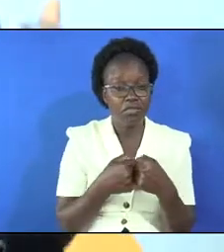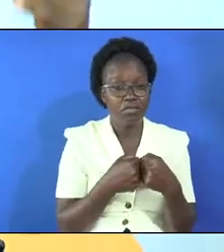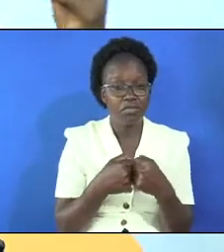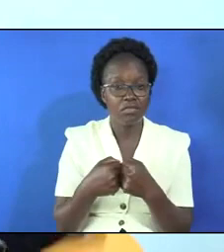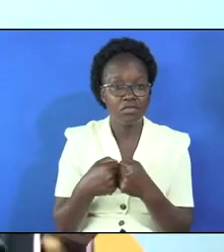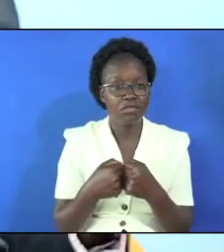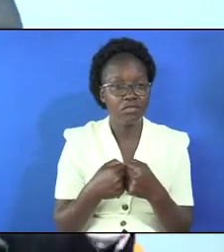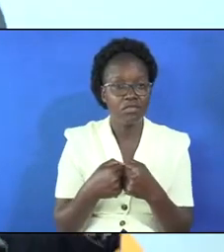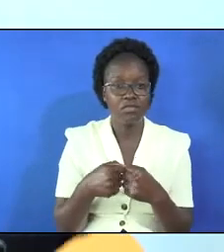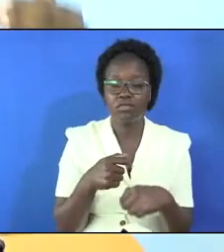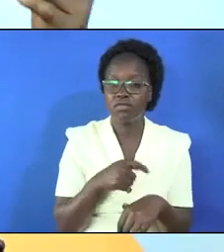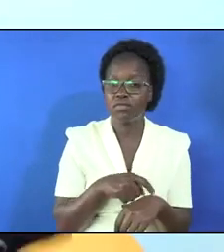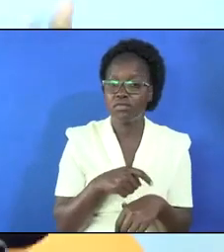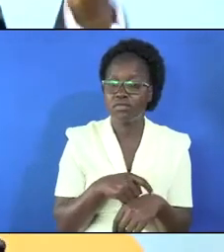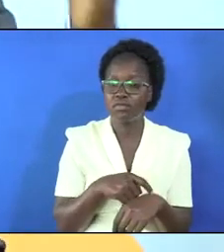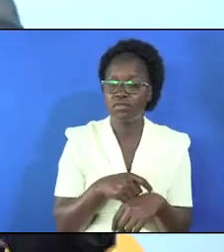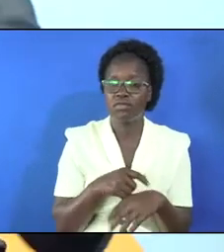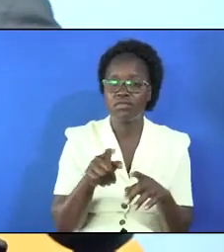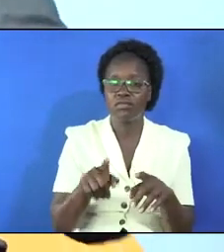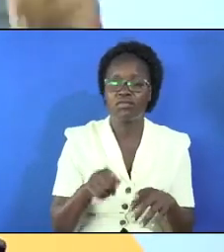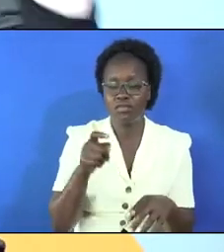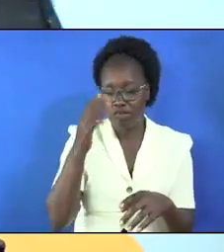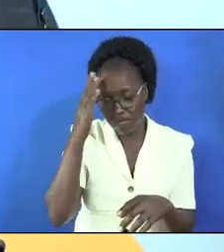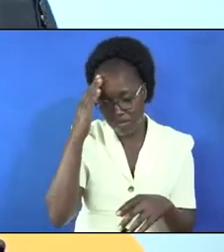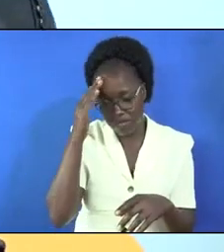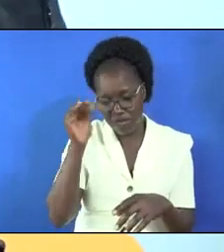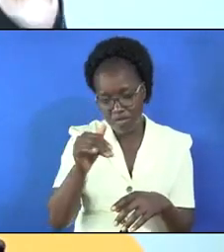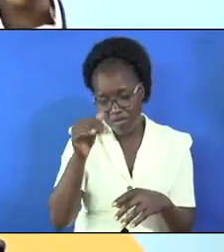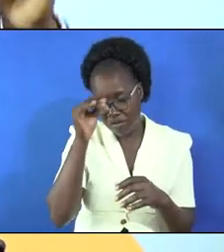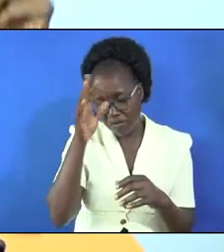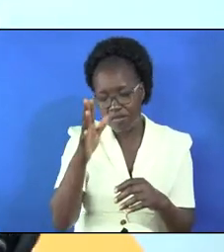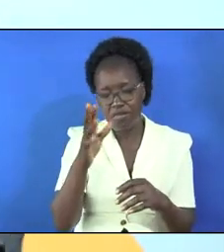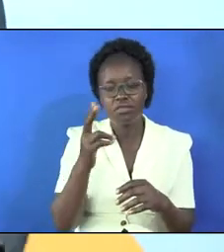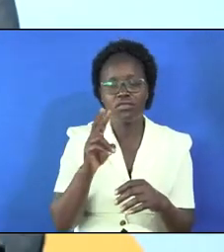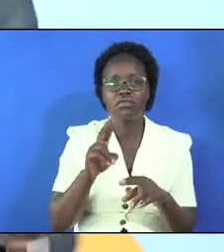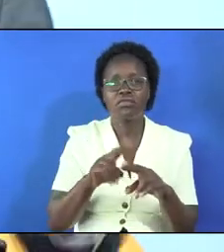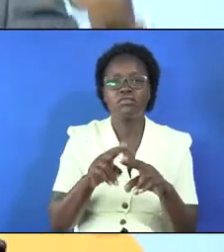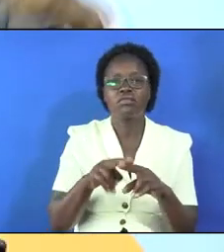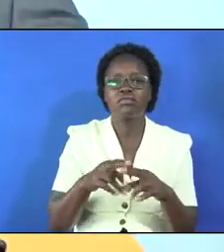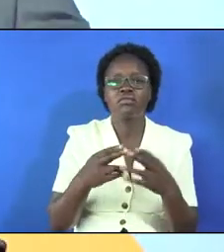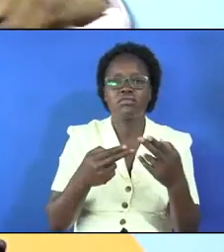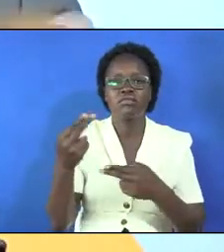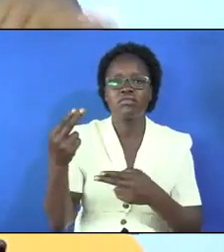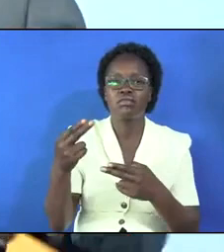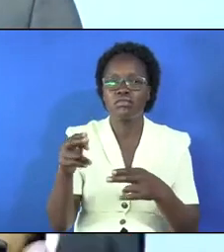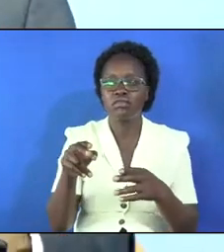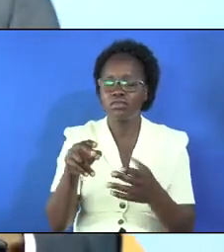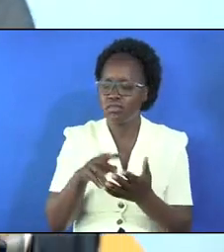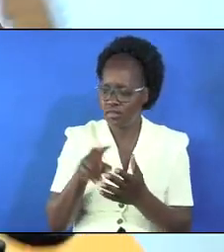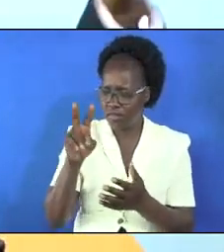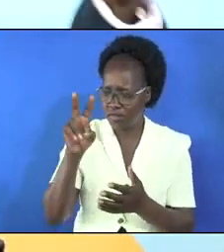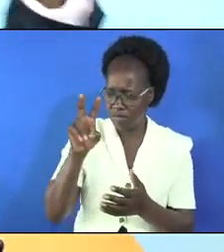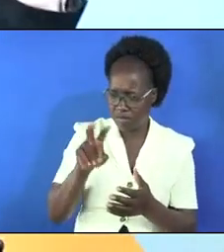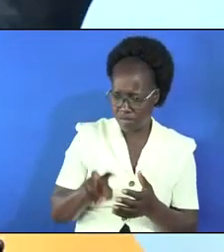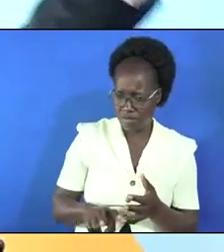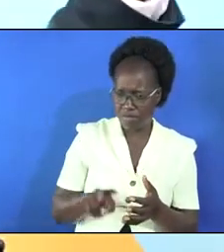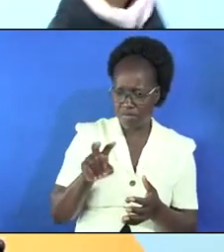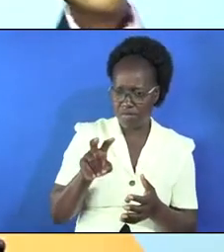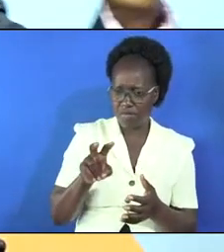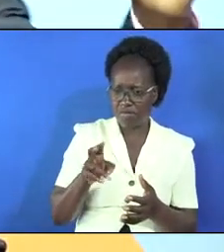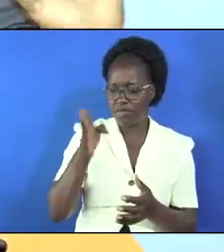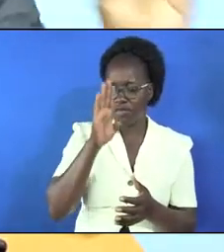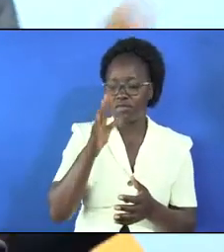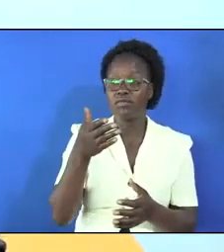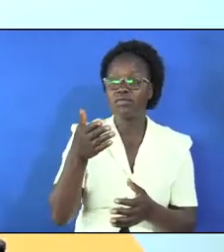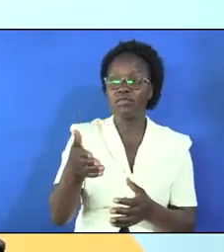that is the time that we need to know that god who sits on high stoops too low god who is